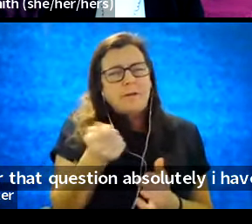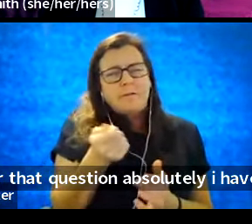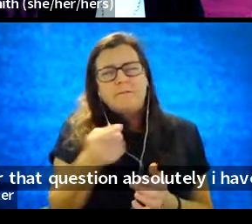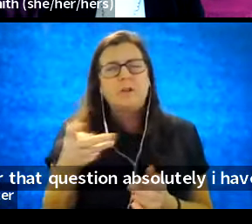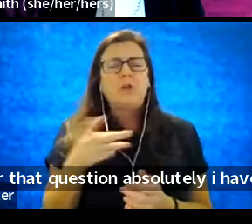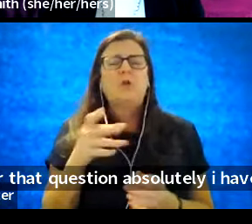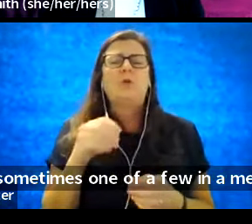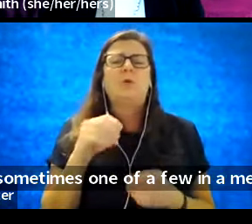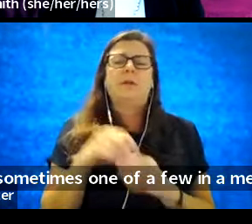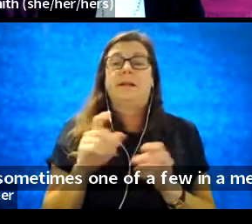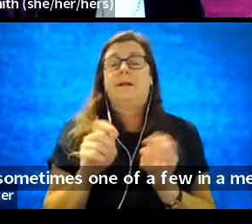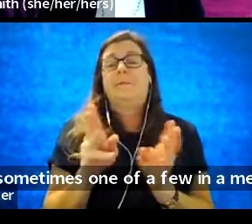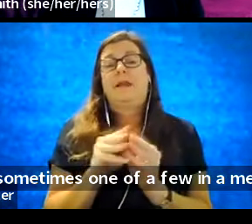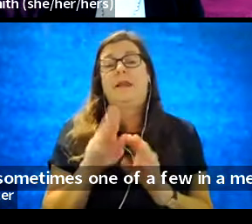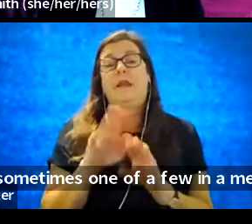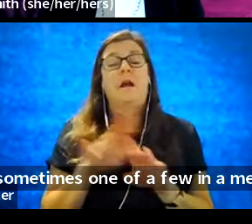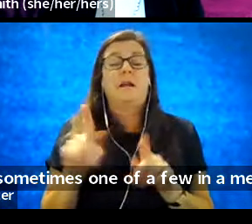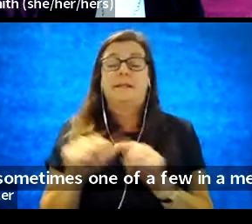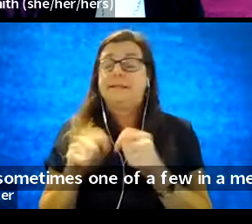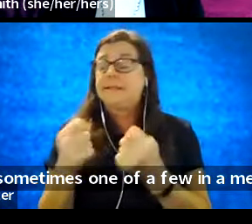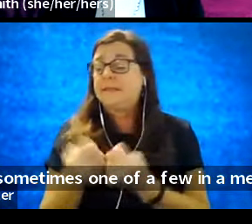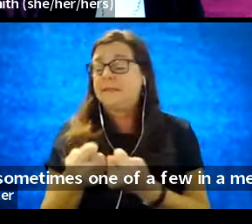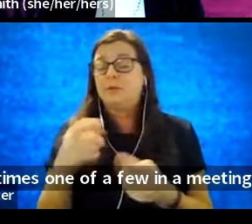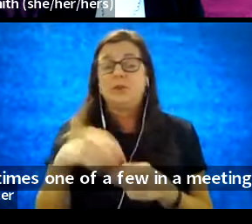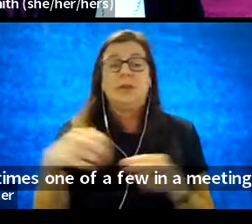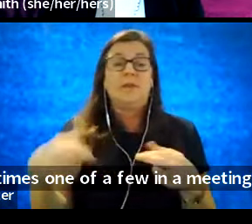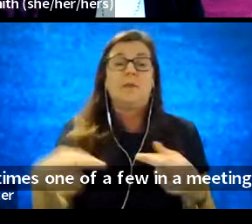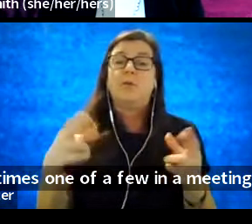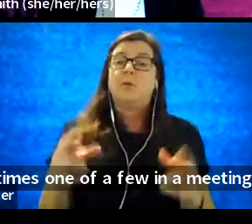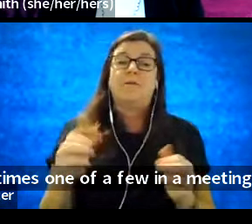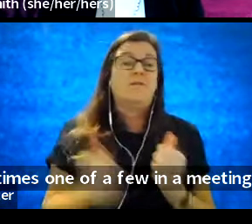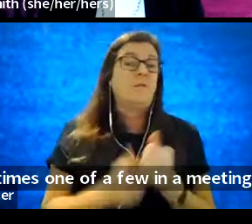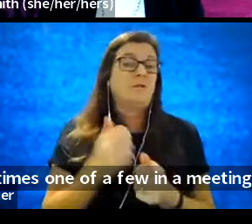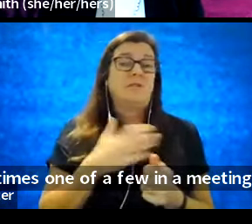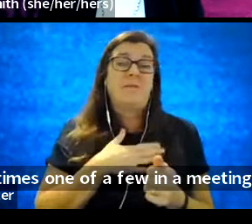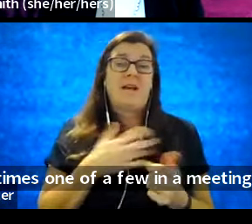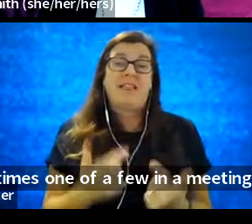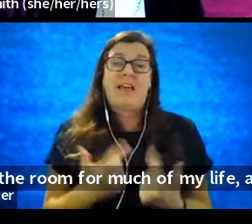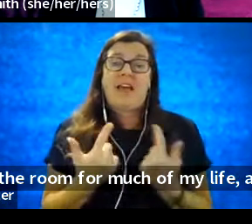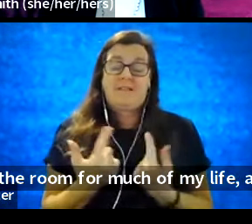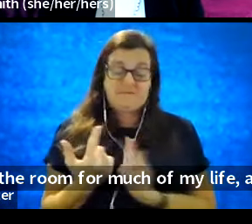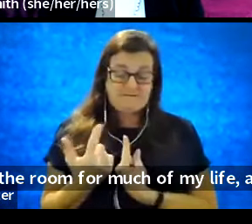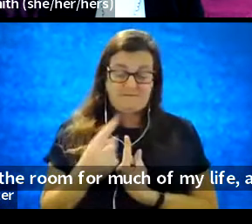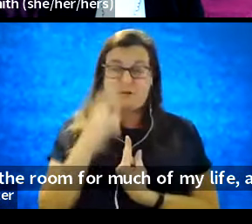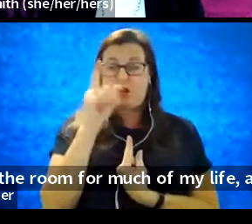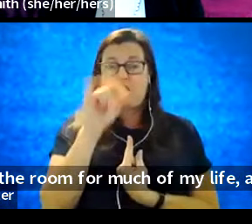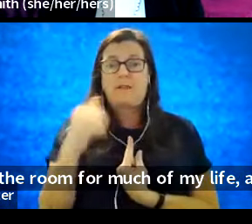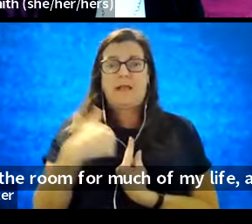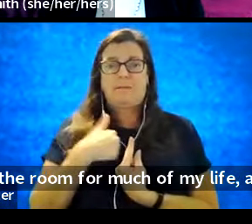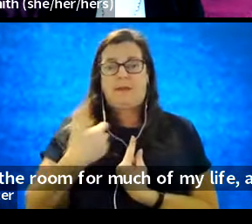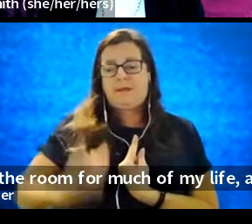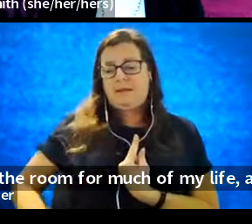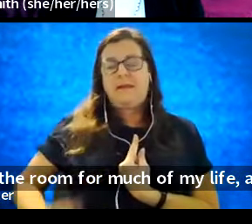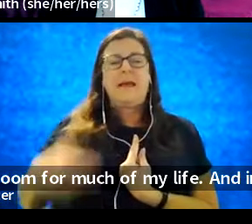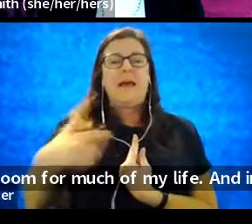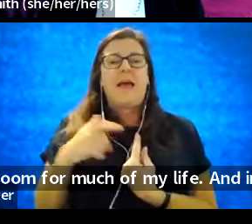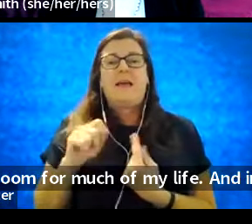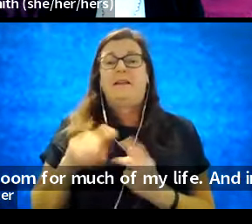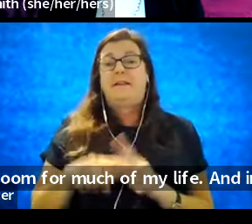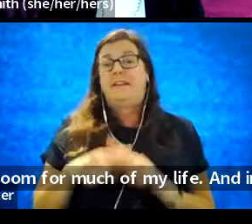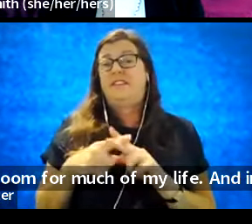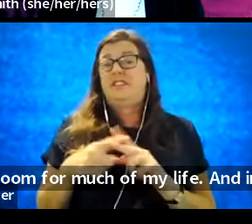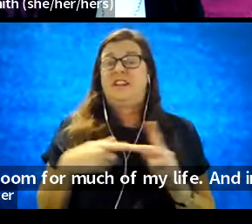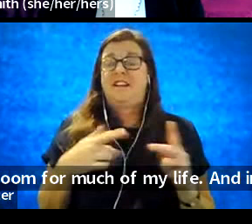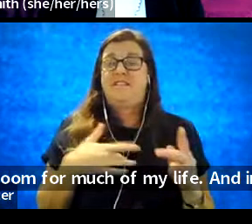in a meeting, on a team, or in the room for much of my life. And initially, I have to tell you, was intimidating and